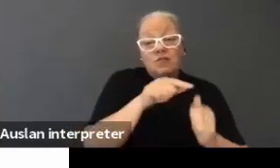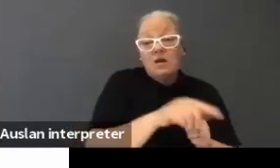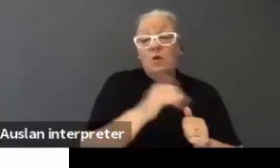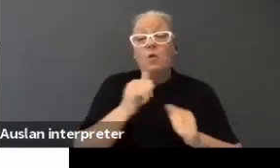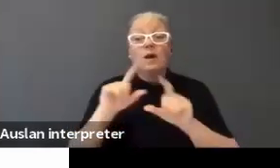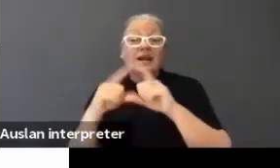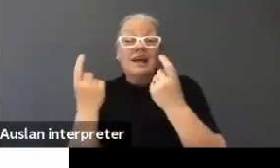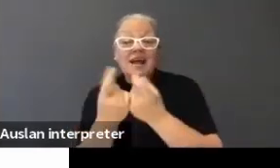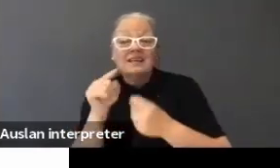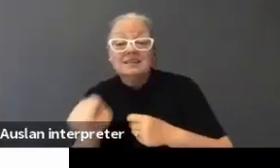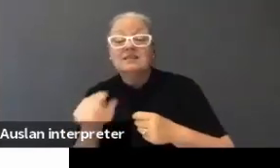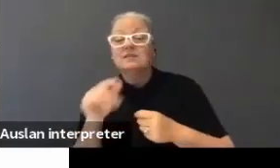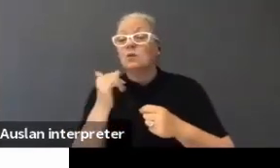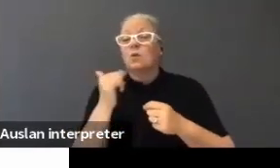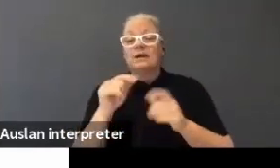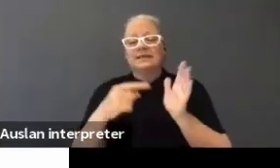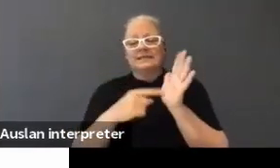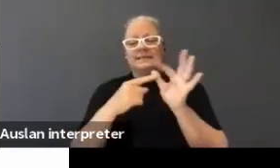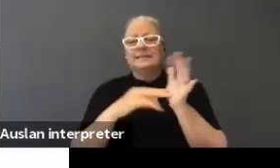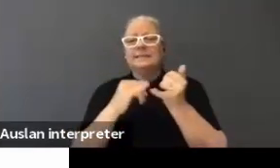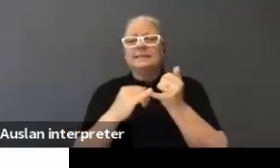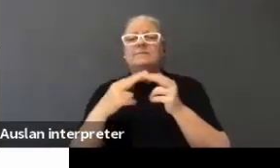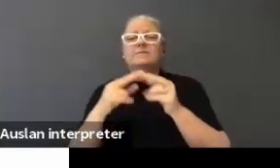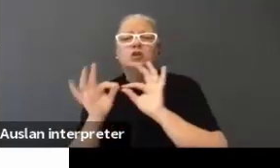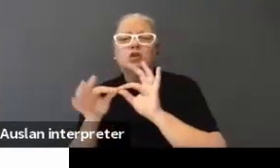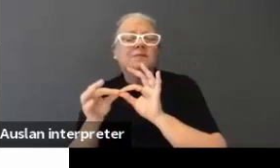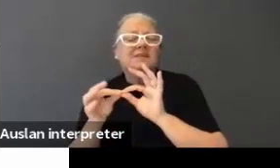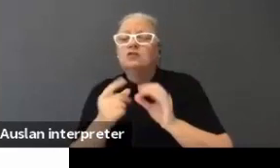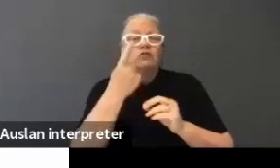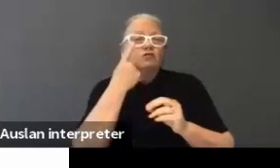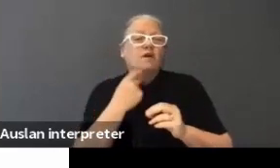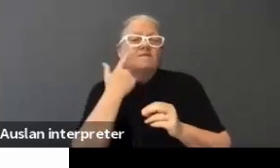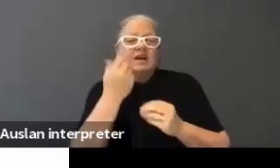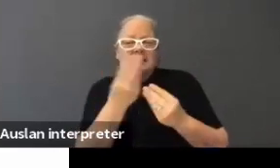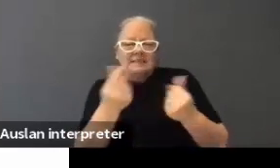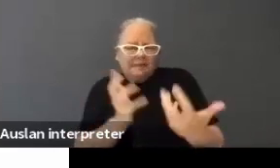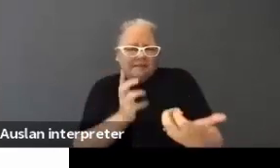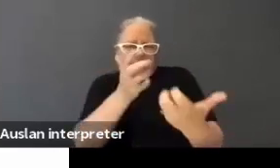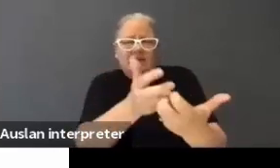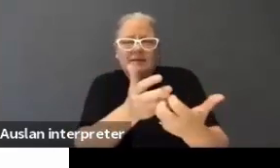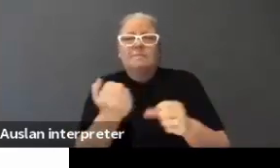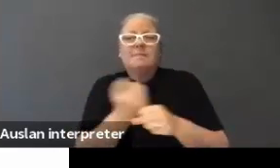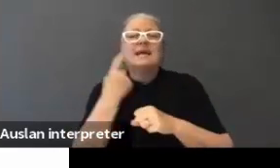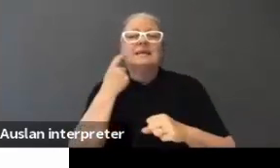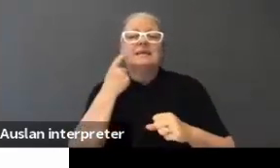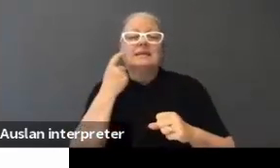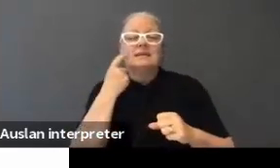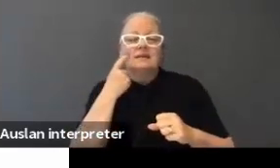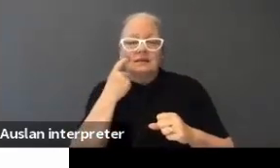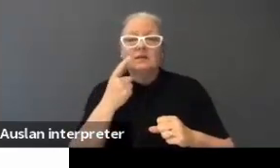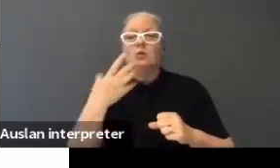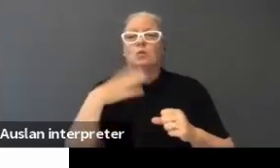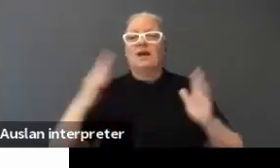Teams for the interpreters. Whatever you can get to work so it makes it easier. Minimize the distractions,